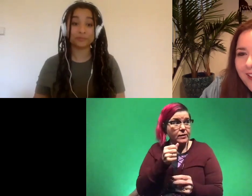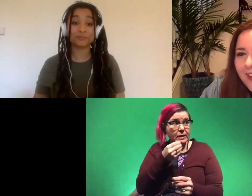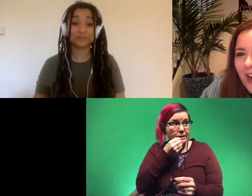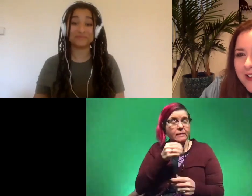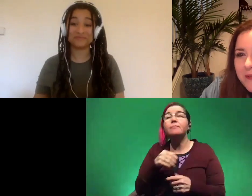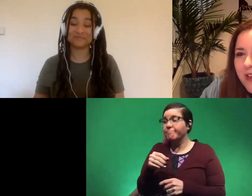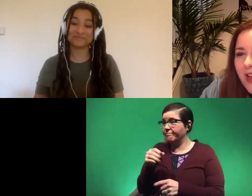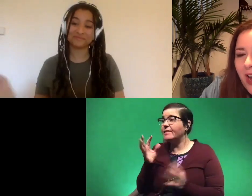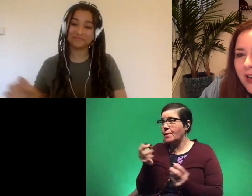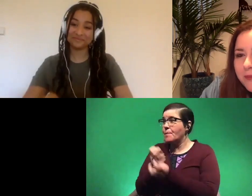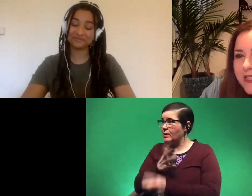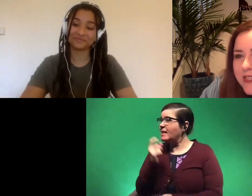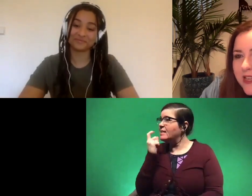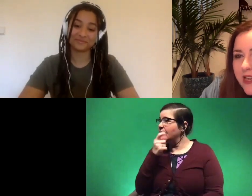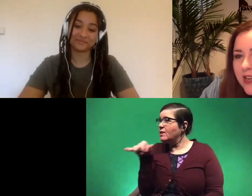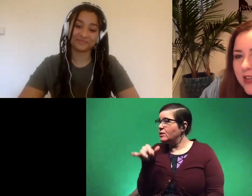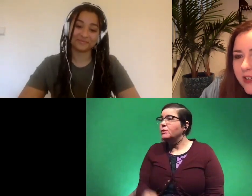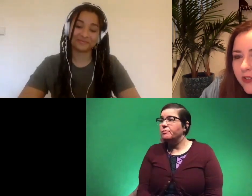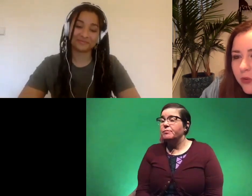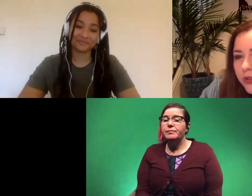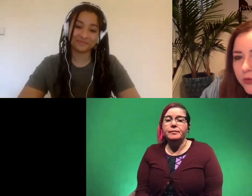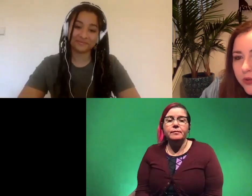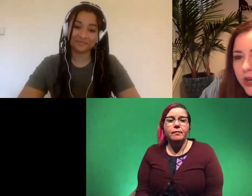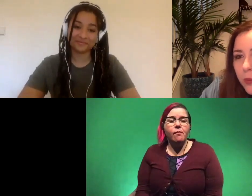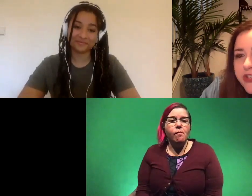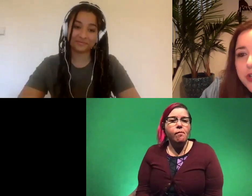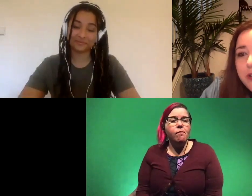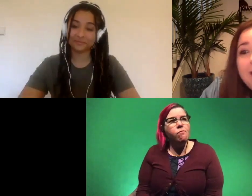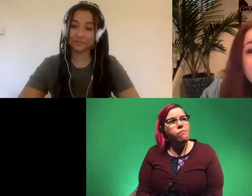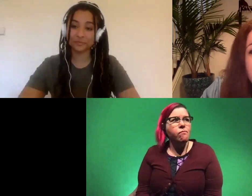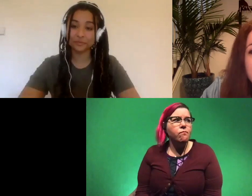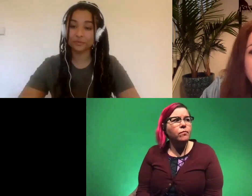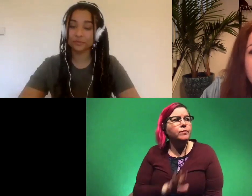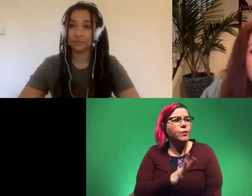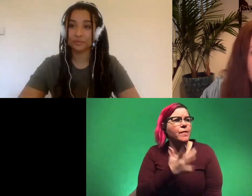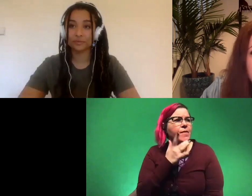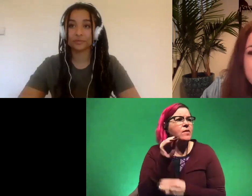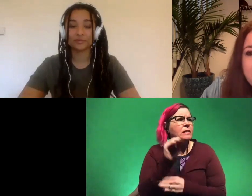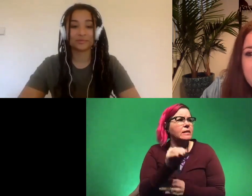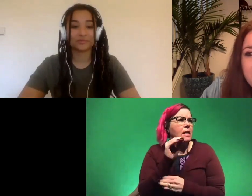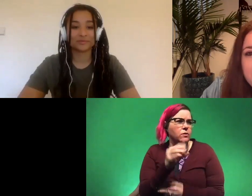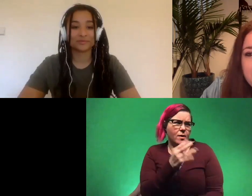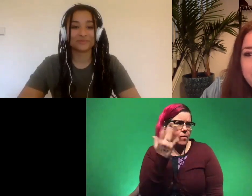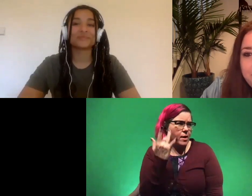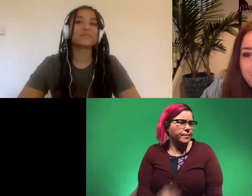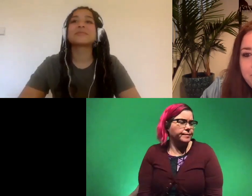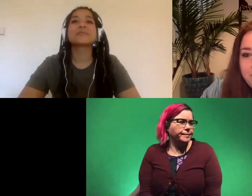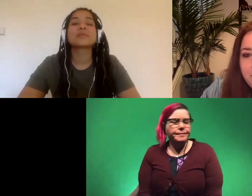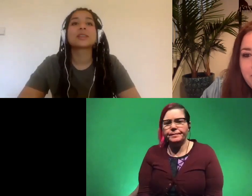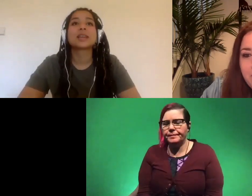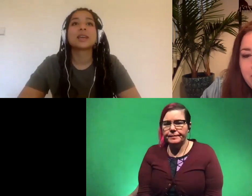awesome um let's see what's your favorite dinosaur and why from tiffany age 10